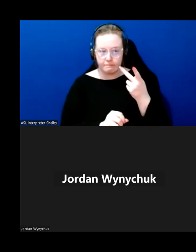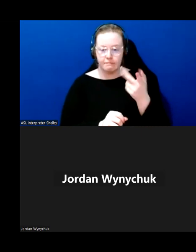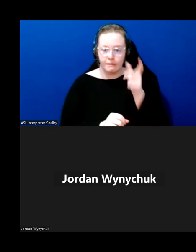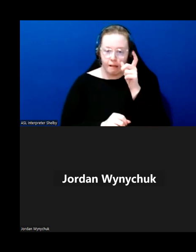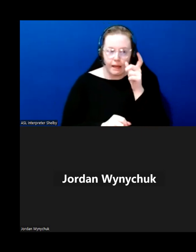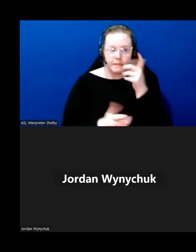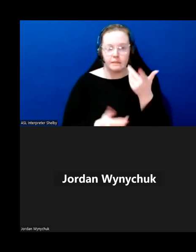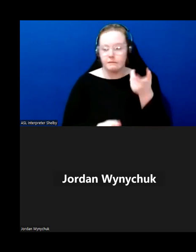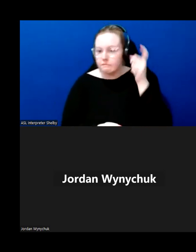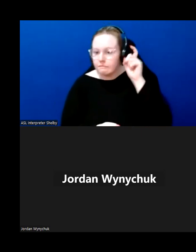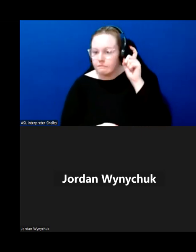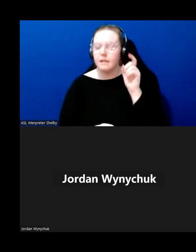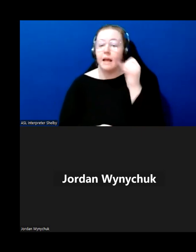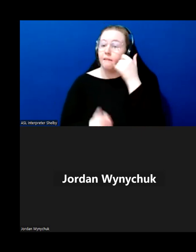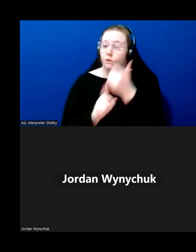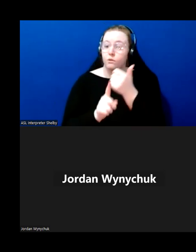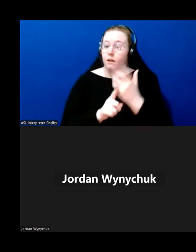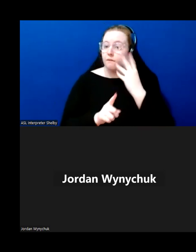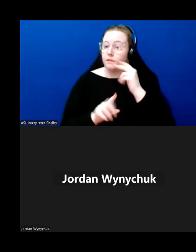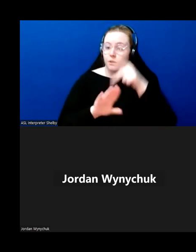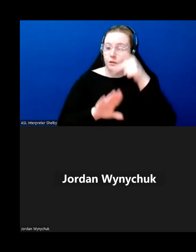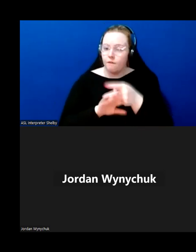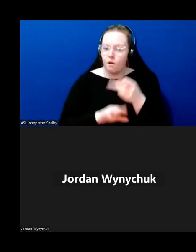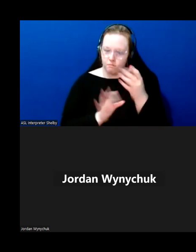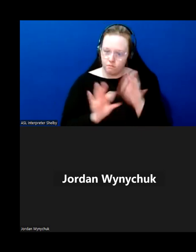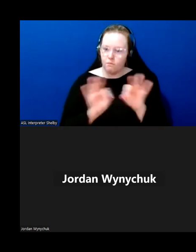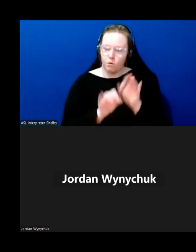doctor if you've had a fall or you're having dizziness or balance problems